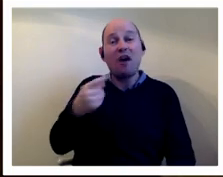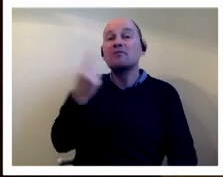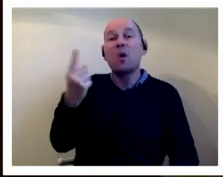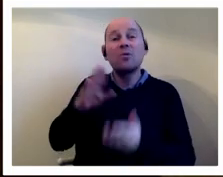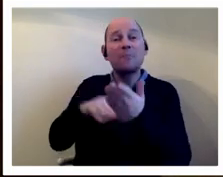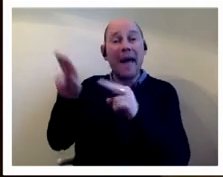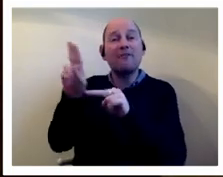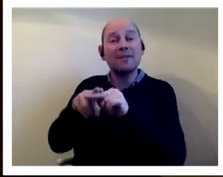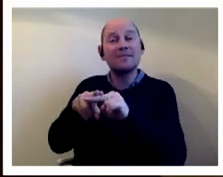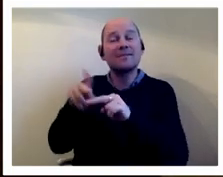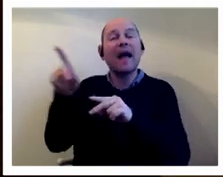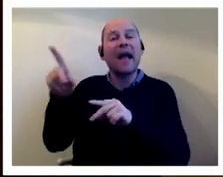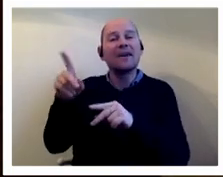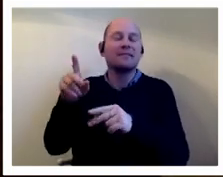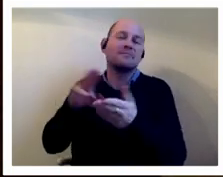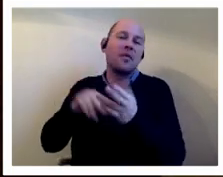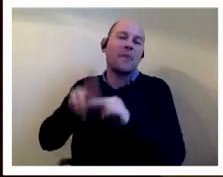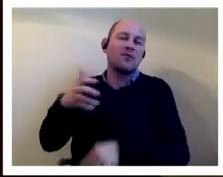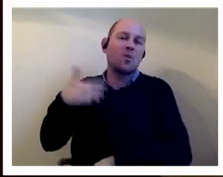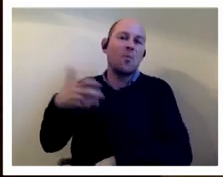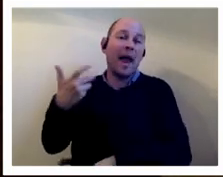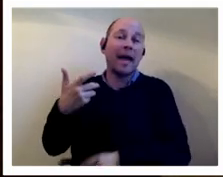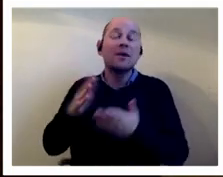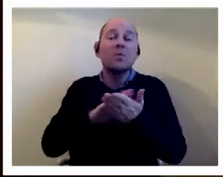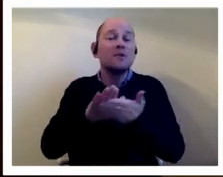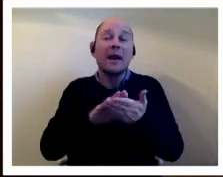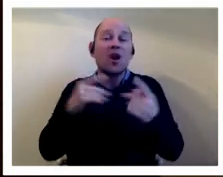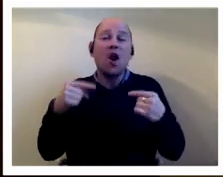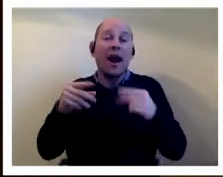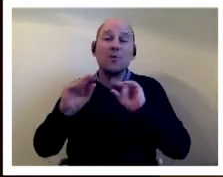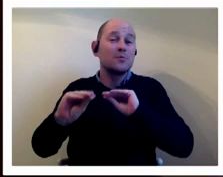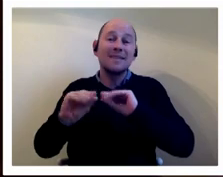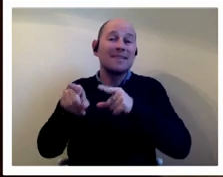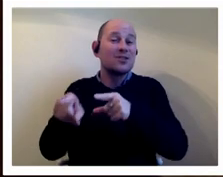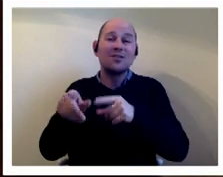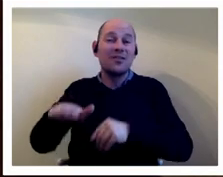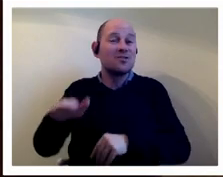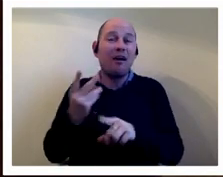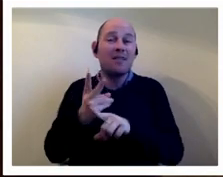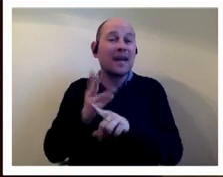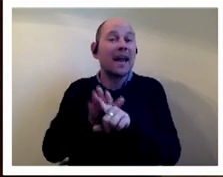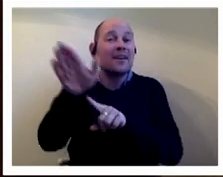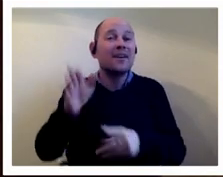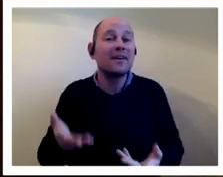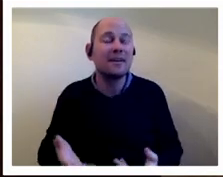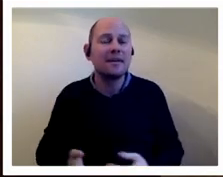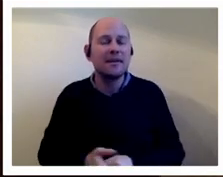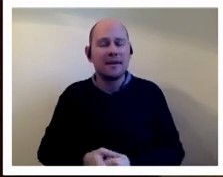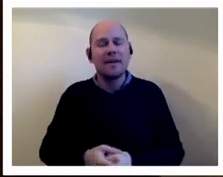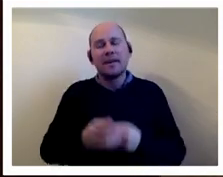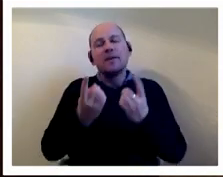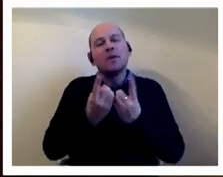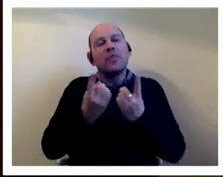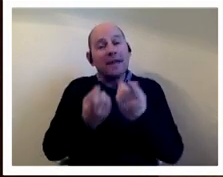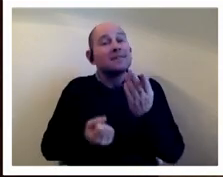to teach that that child again and so you know there were consequences to this um but you know i think you know things things like that do indicate that